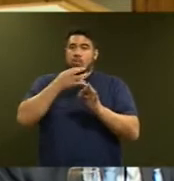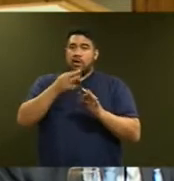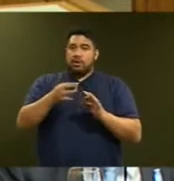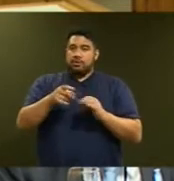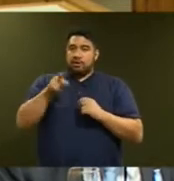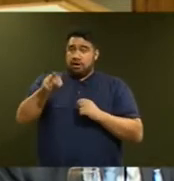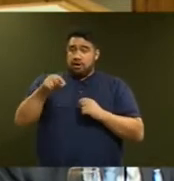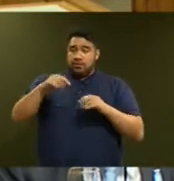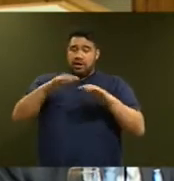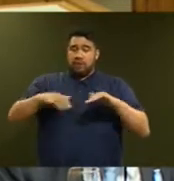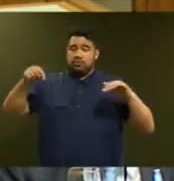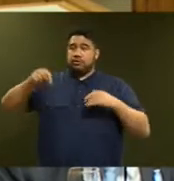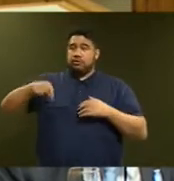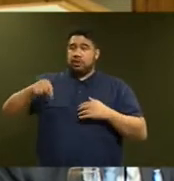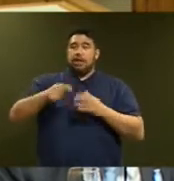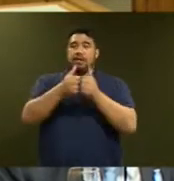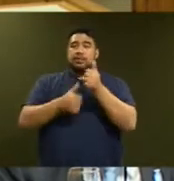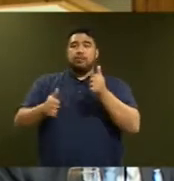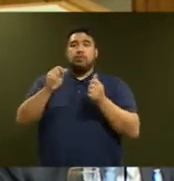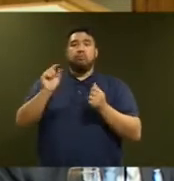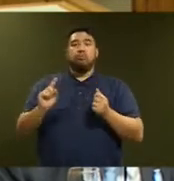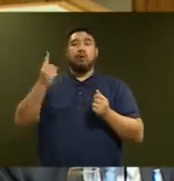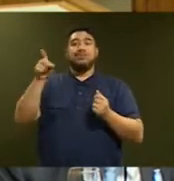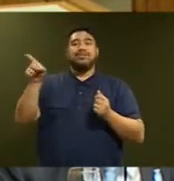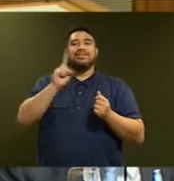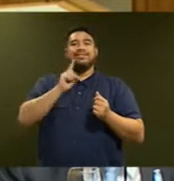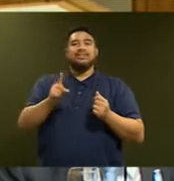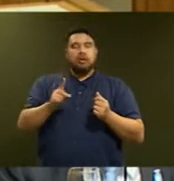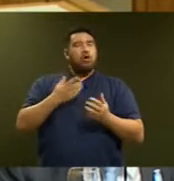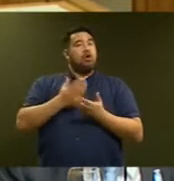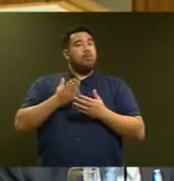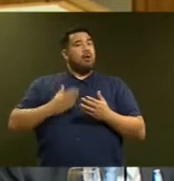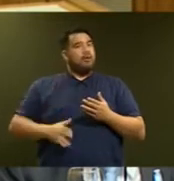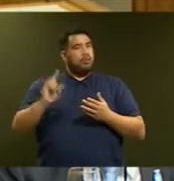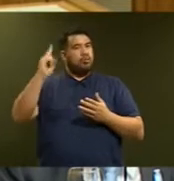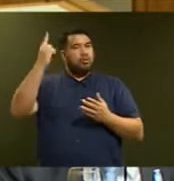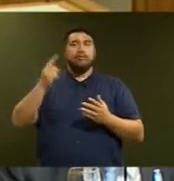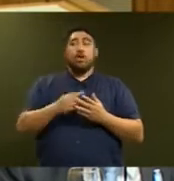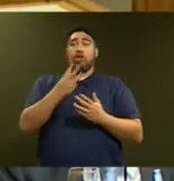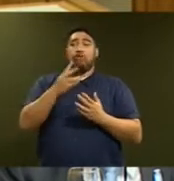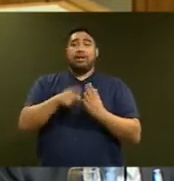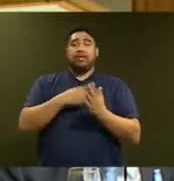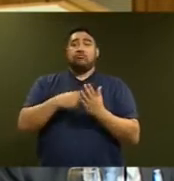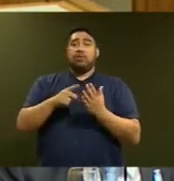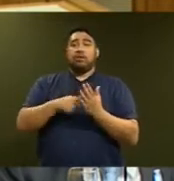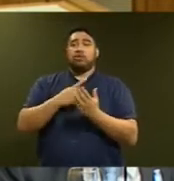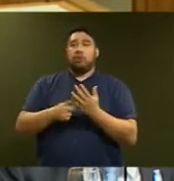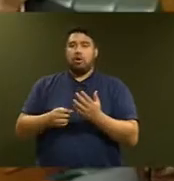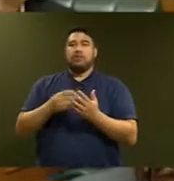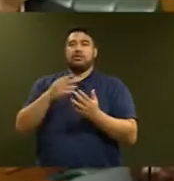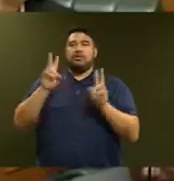in the House today the Deputy Prime Minister state, on behalf of the Prime Minister, that three strikes are still on the table?